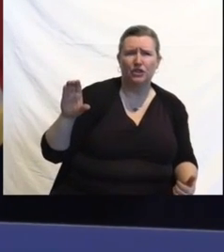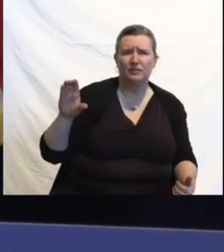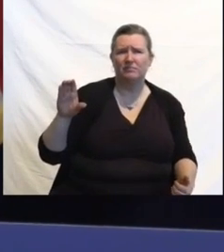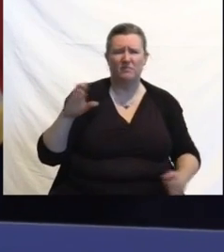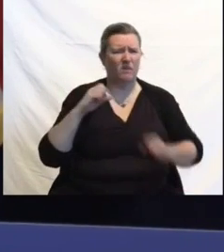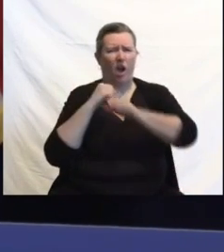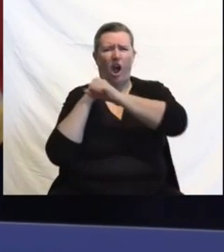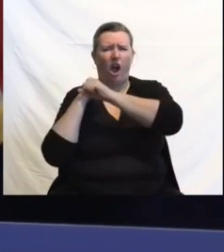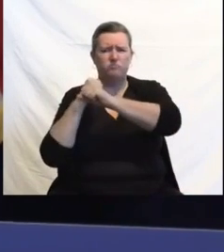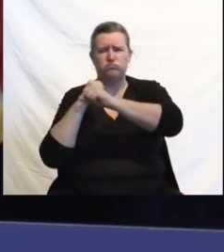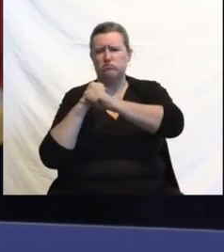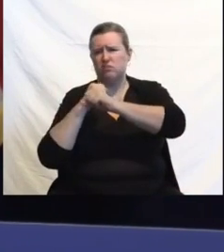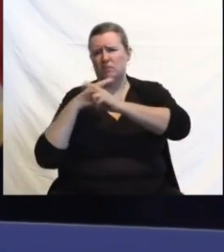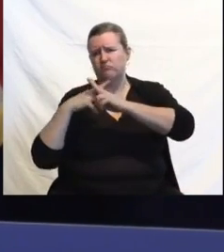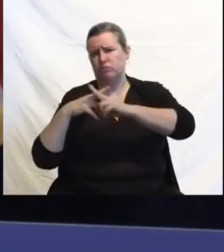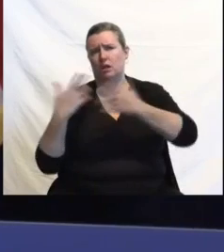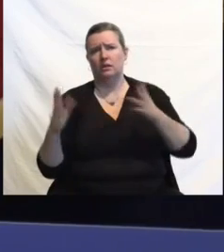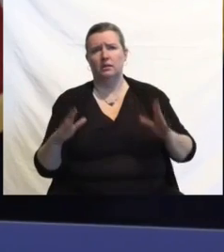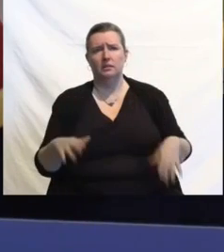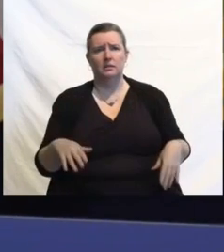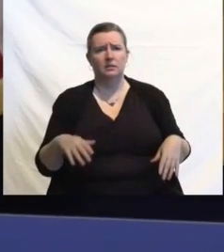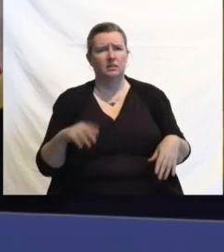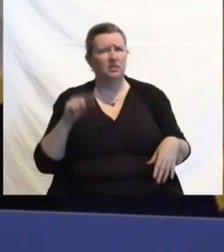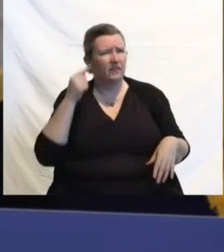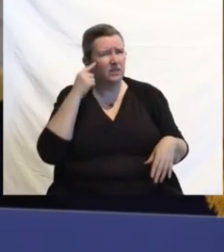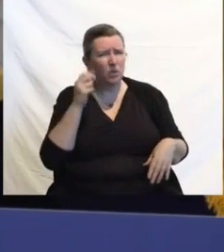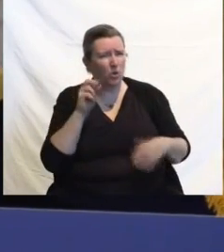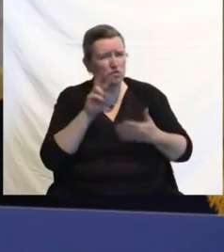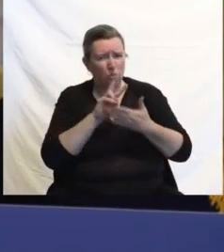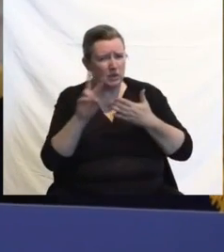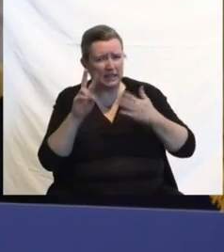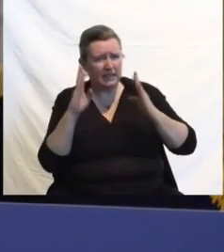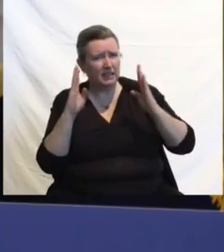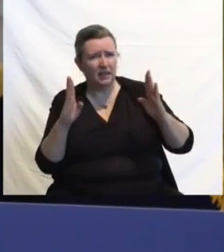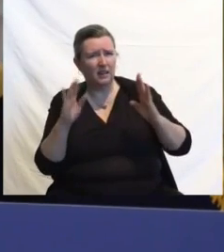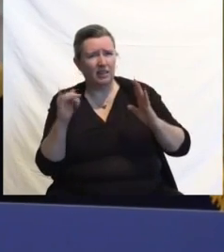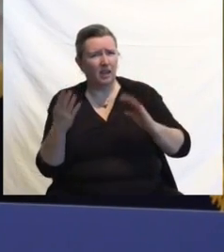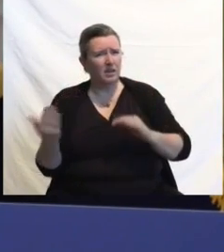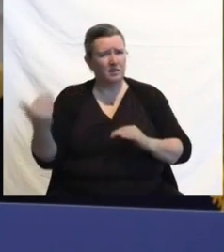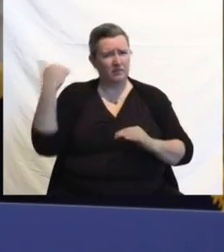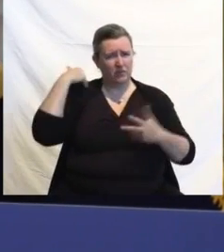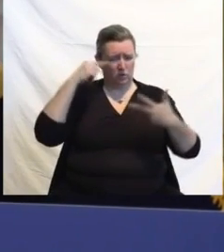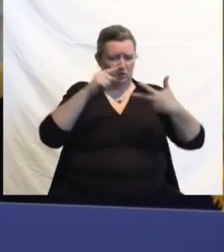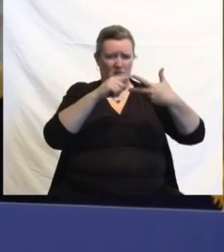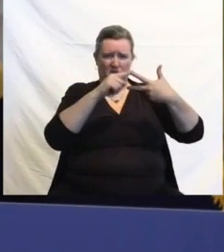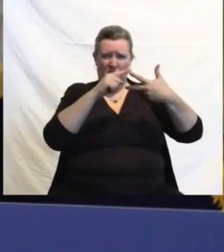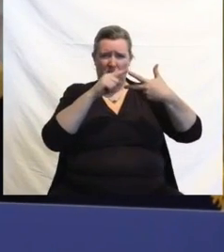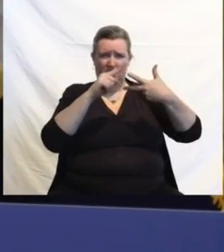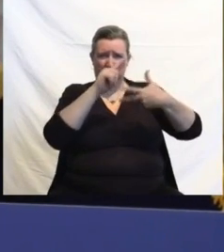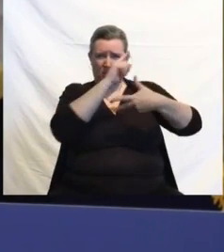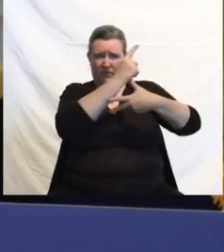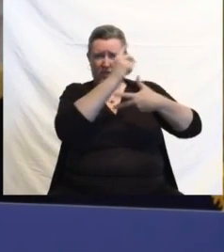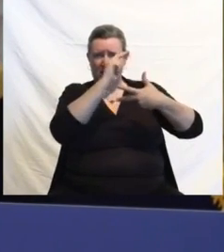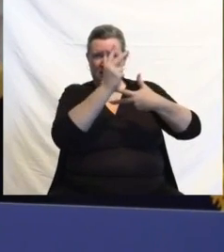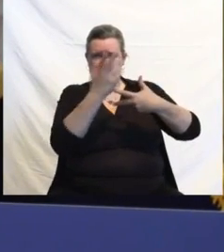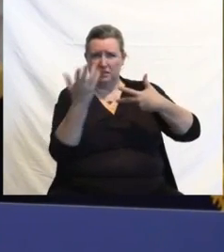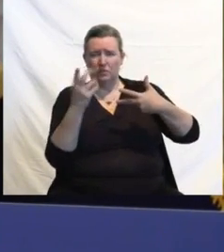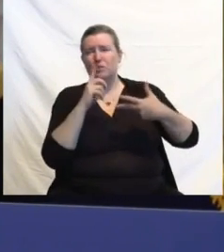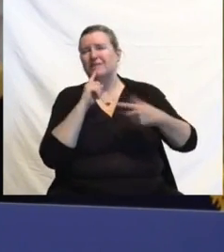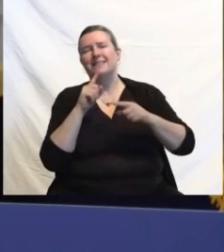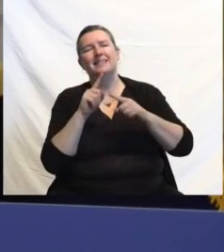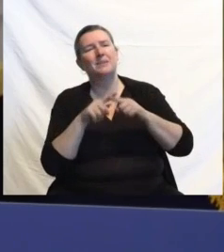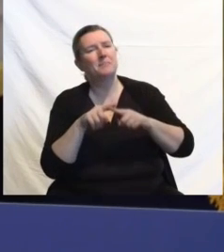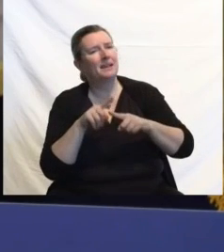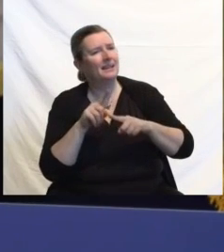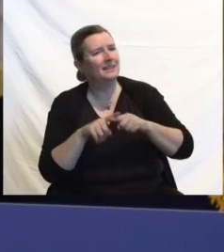But there's no two-week hard window with the booster as there was with the original. Yeah, it really depends, I think, also on